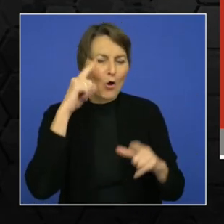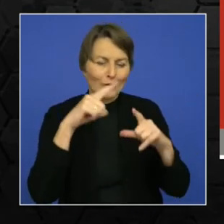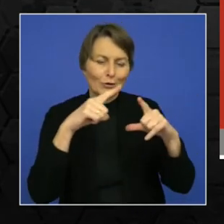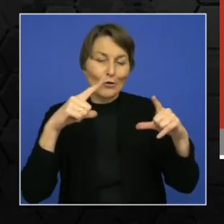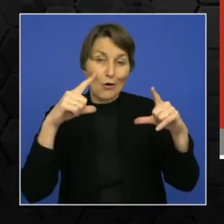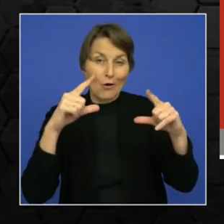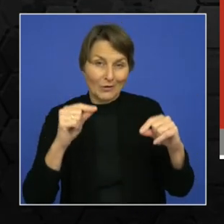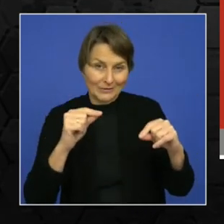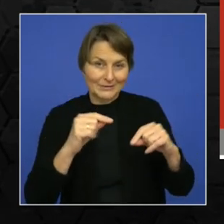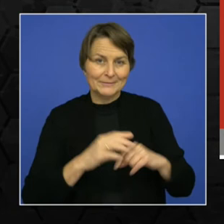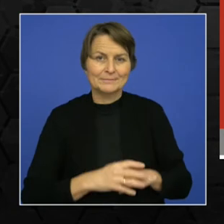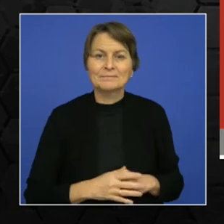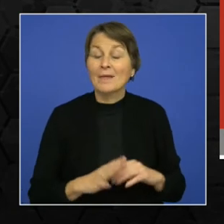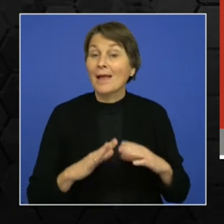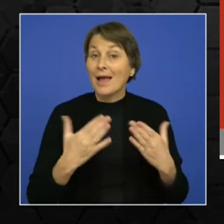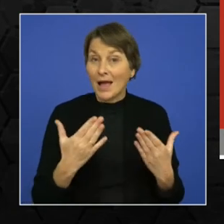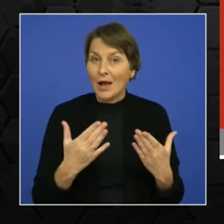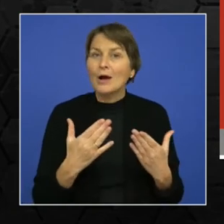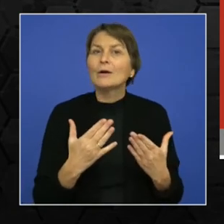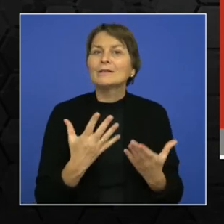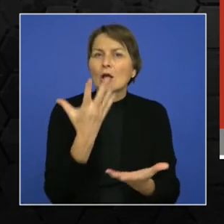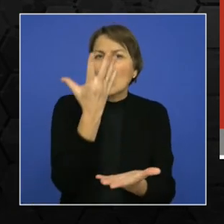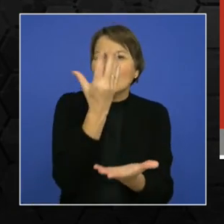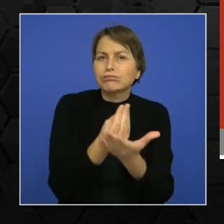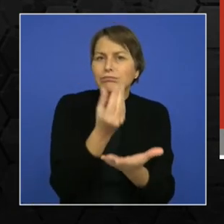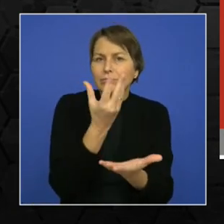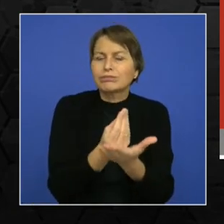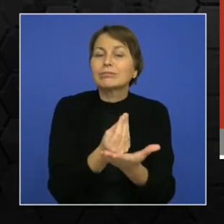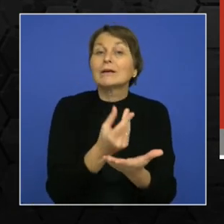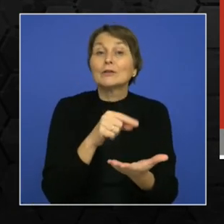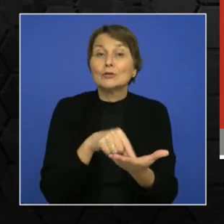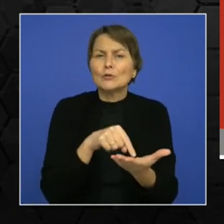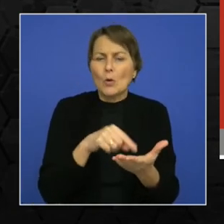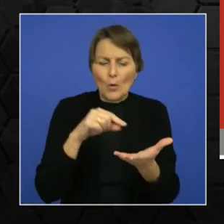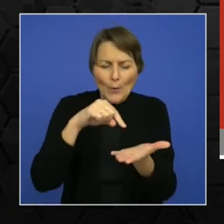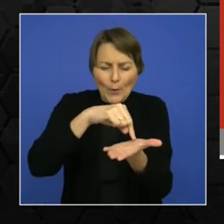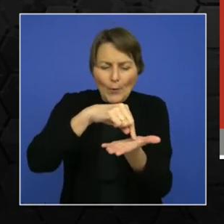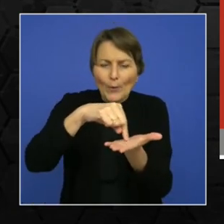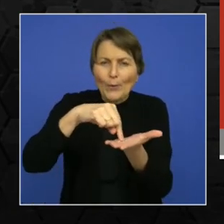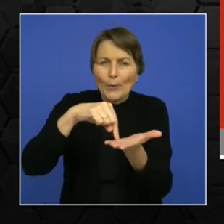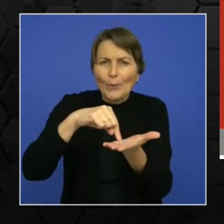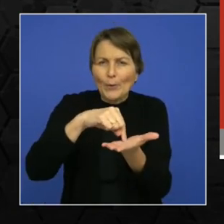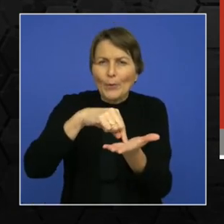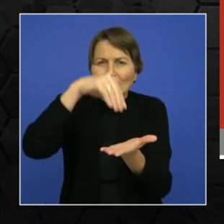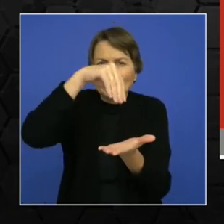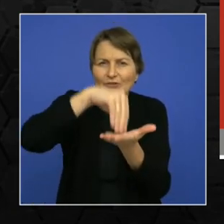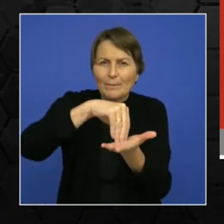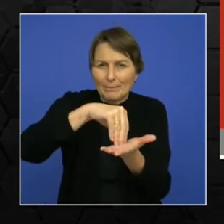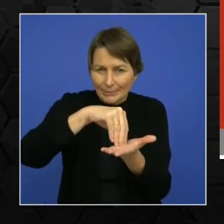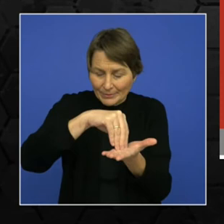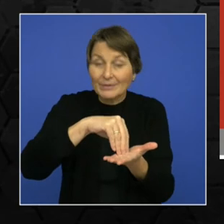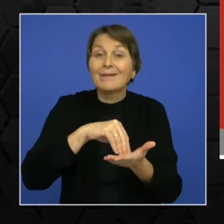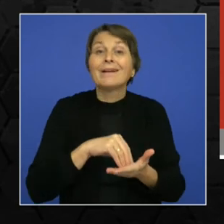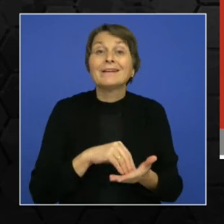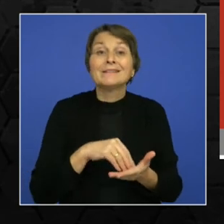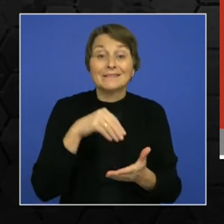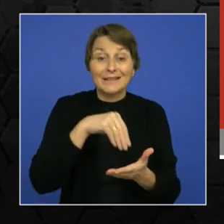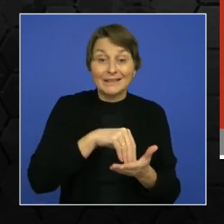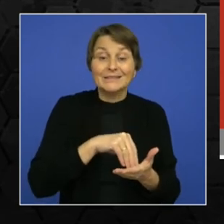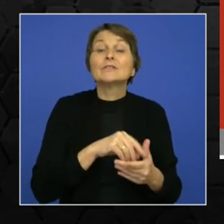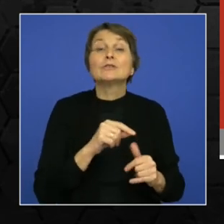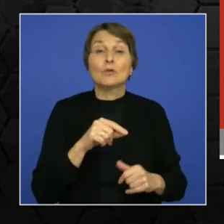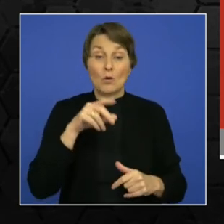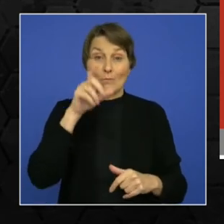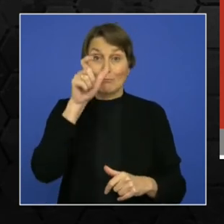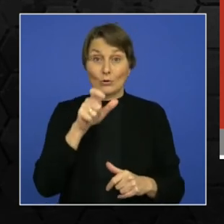is a system that electronically stores a travel data on a microchip and this microchip is embedded in a smart card. The contactless smart card